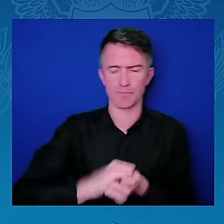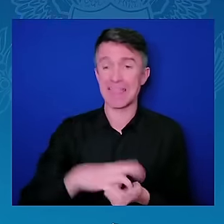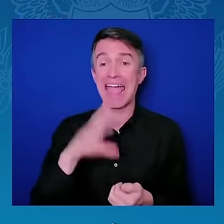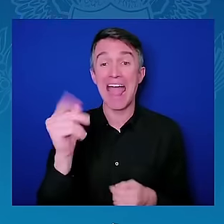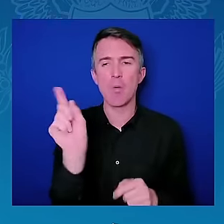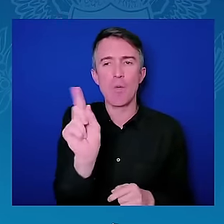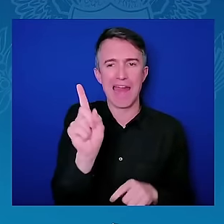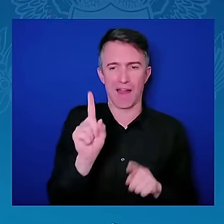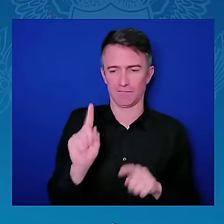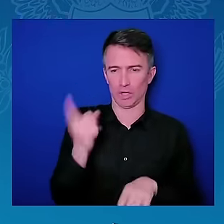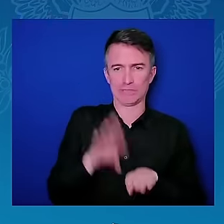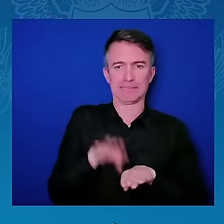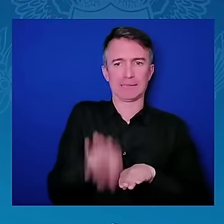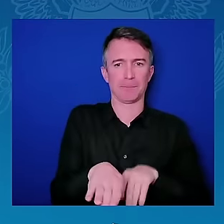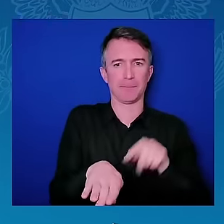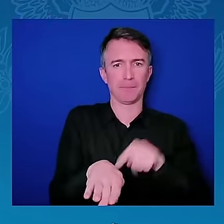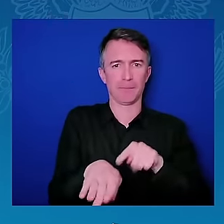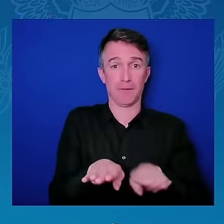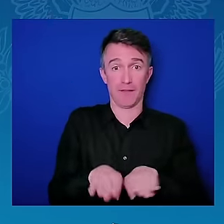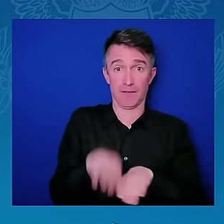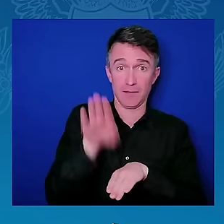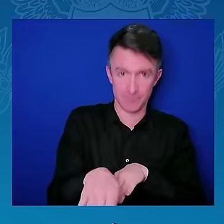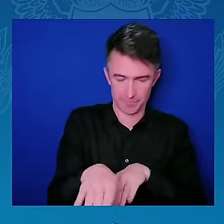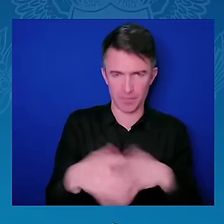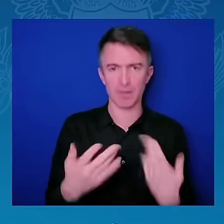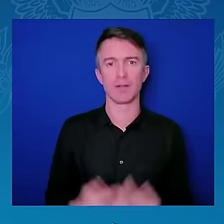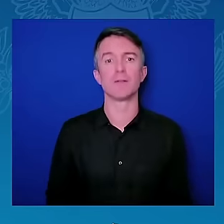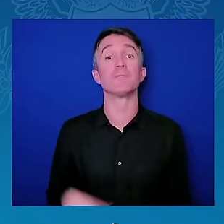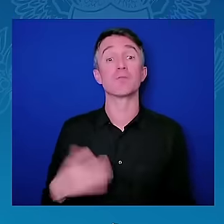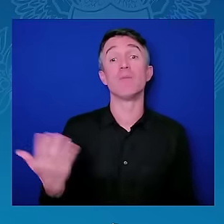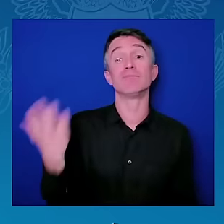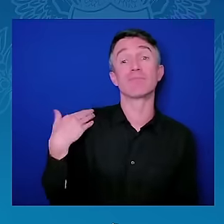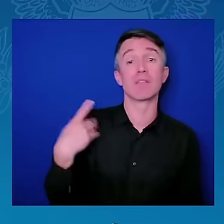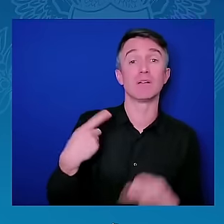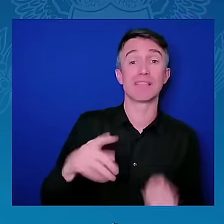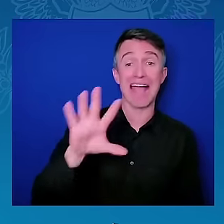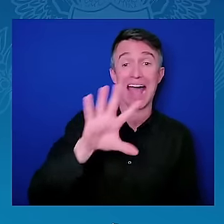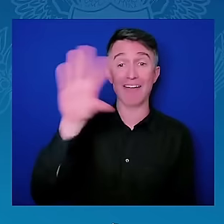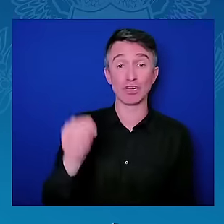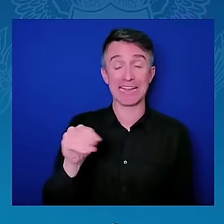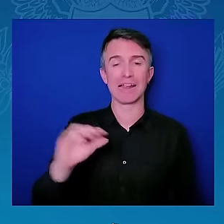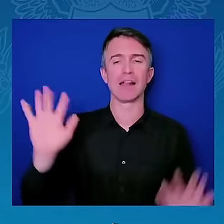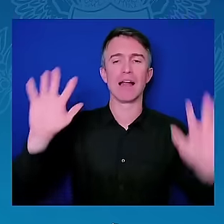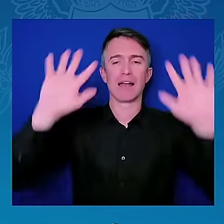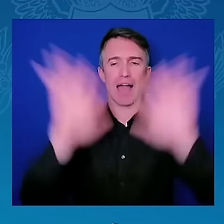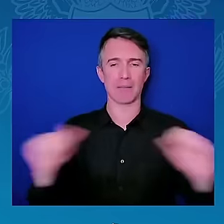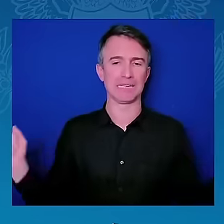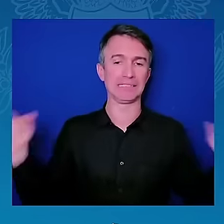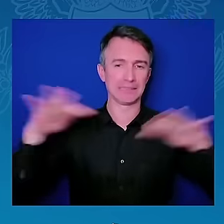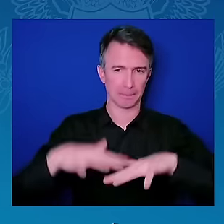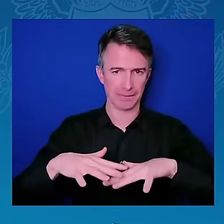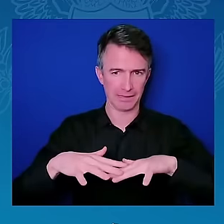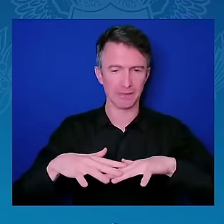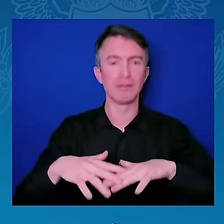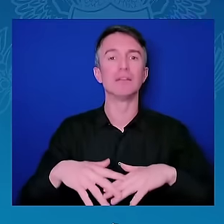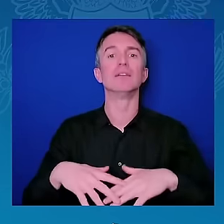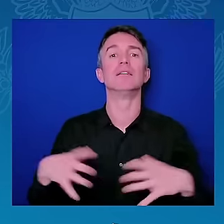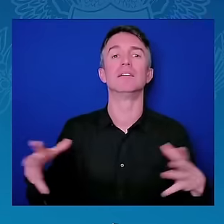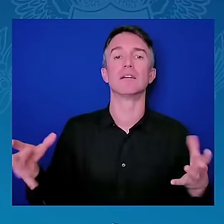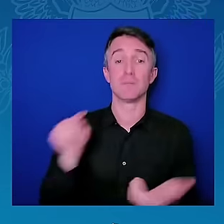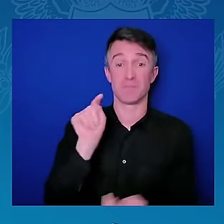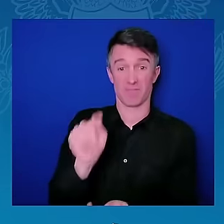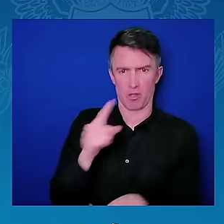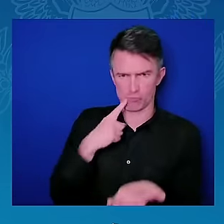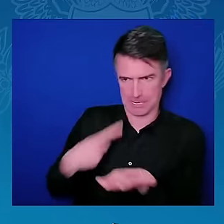we pushed to change the narrative around Africa. For a long time, it was about